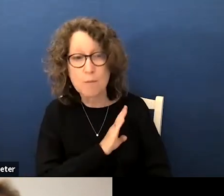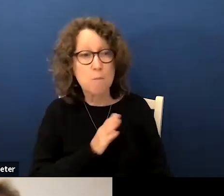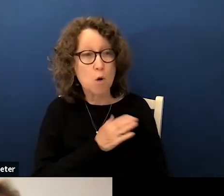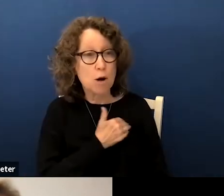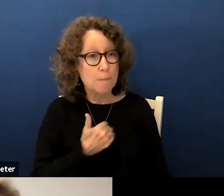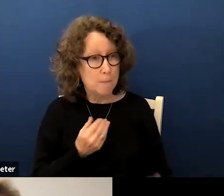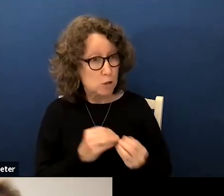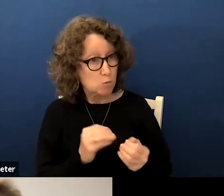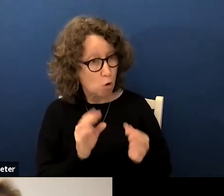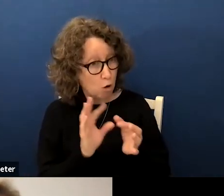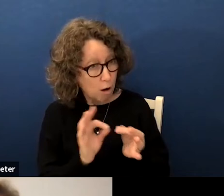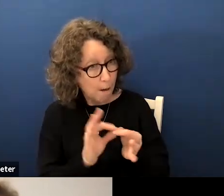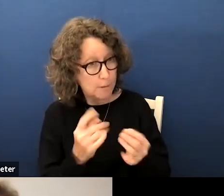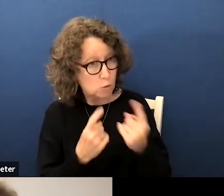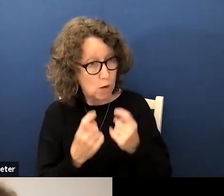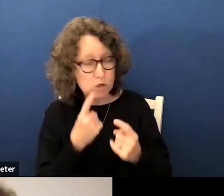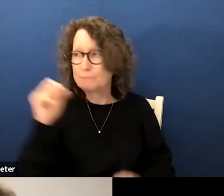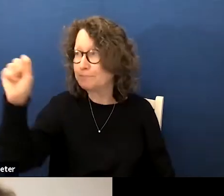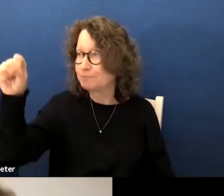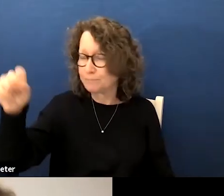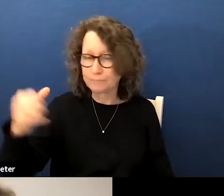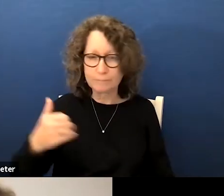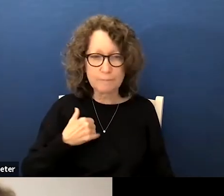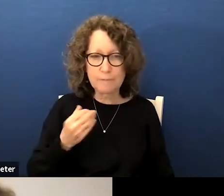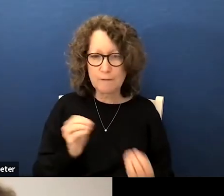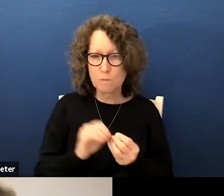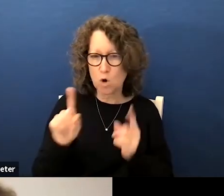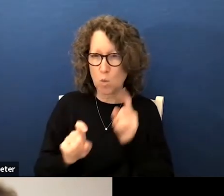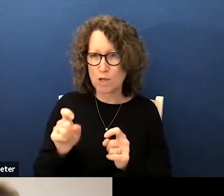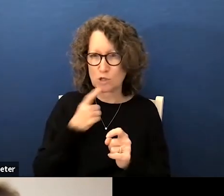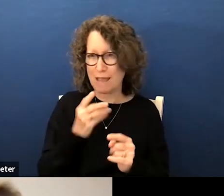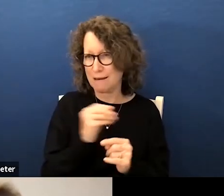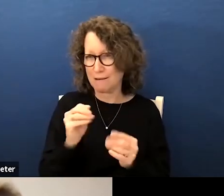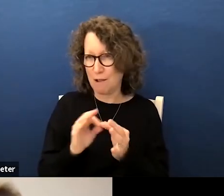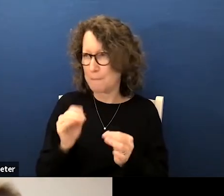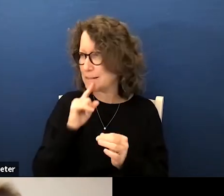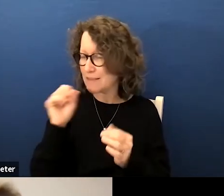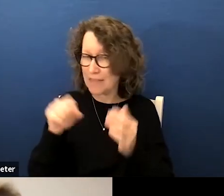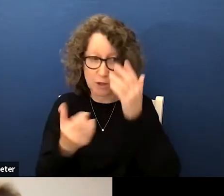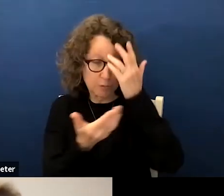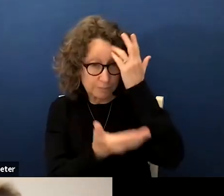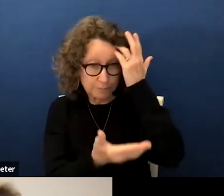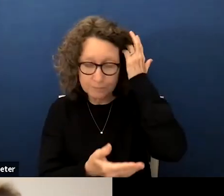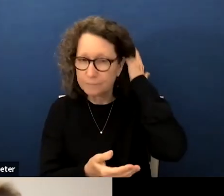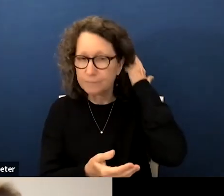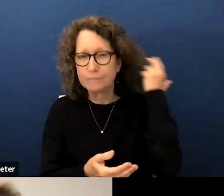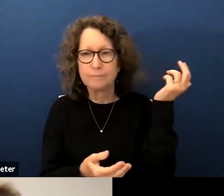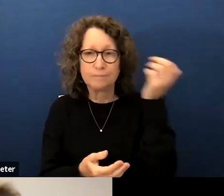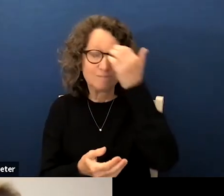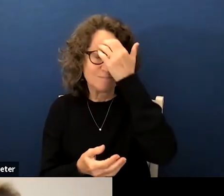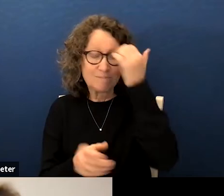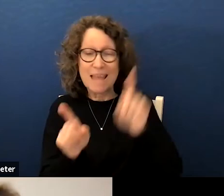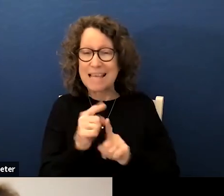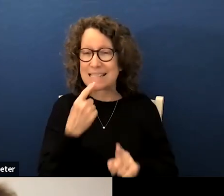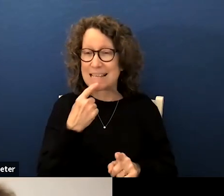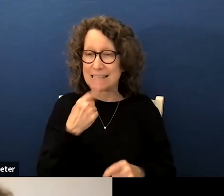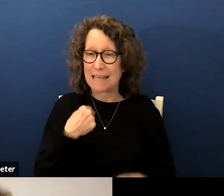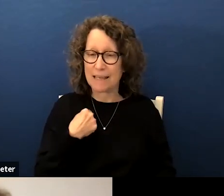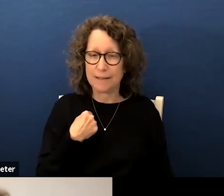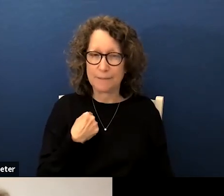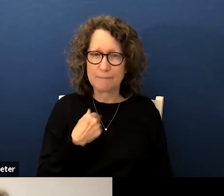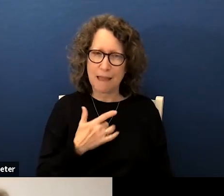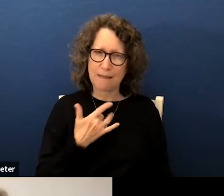questions or comments yes i do have more questions and comments thank you sure uh like i said i i